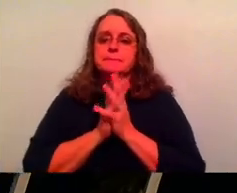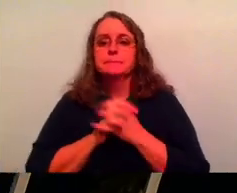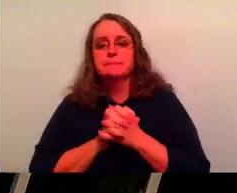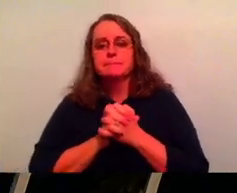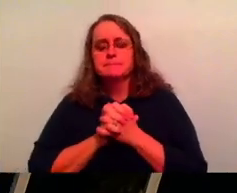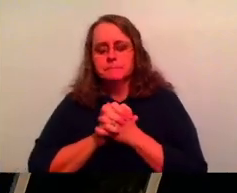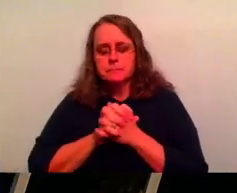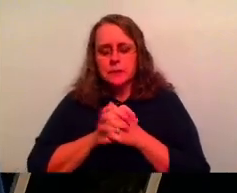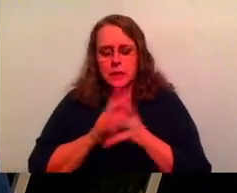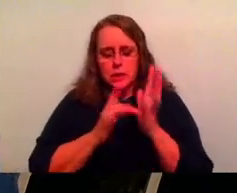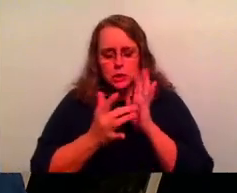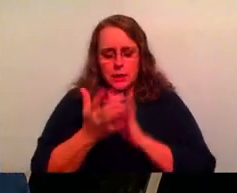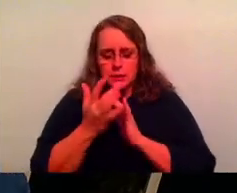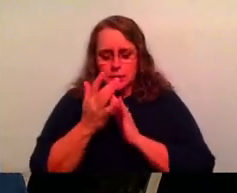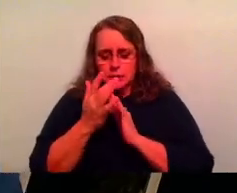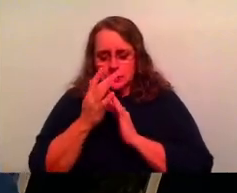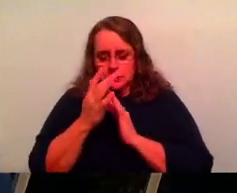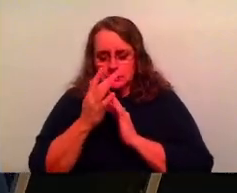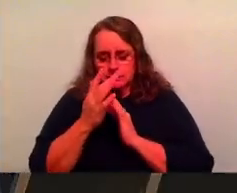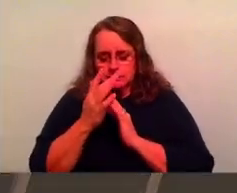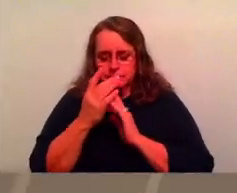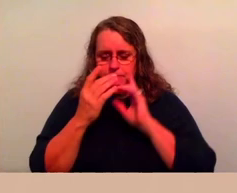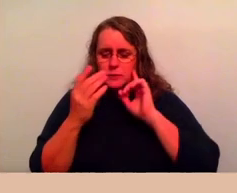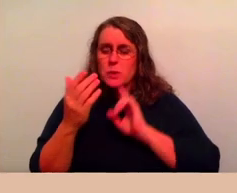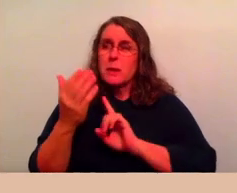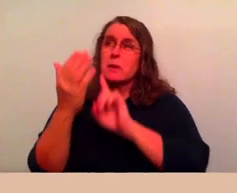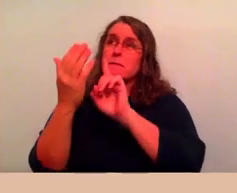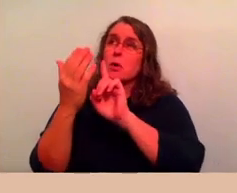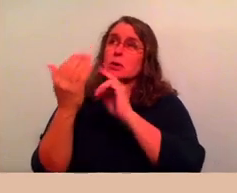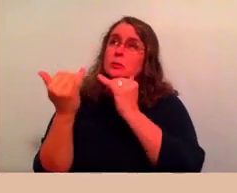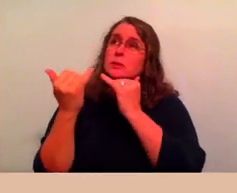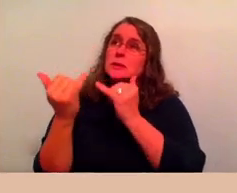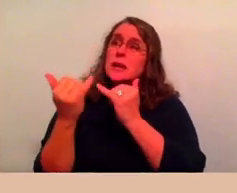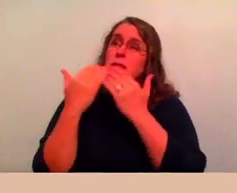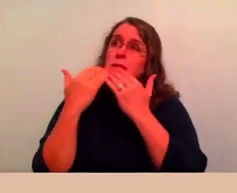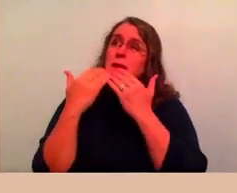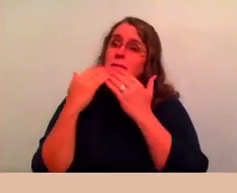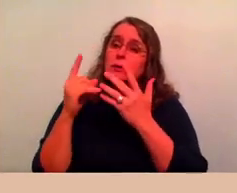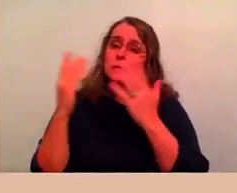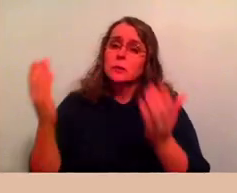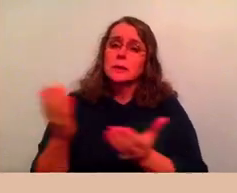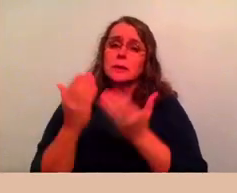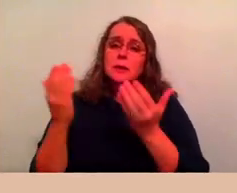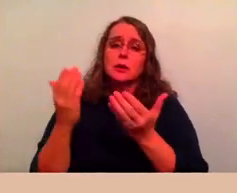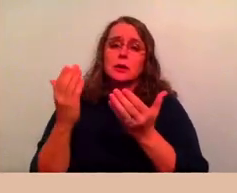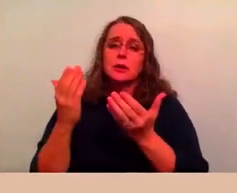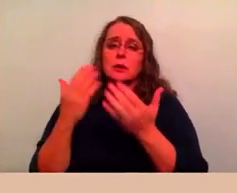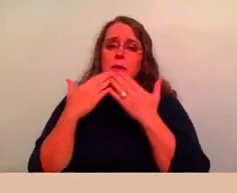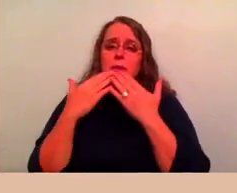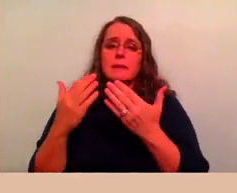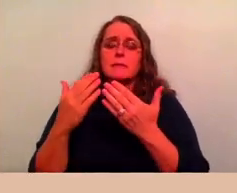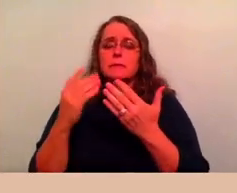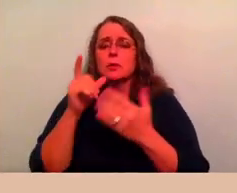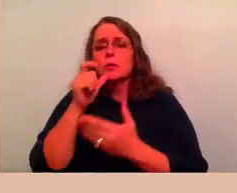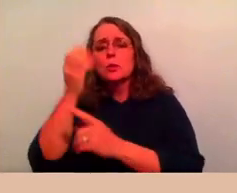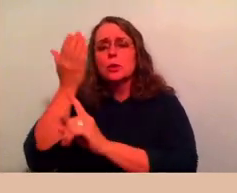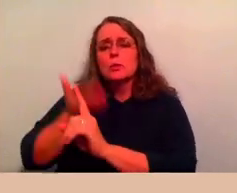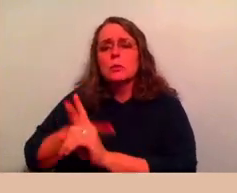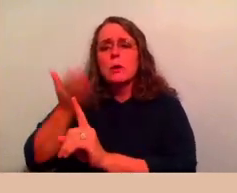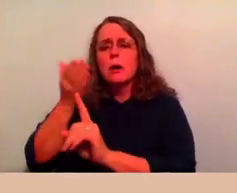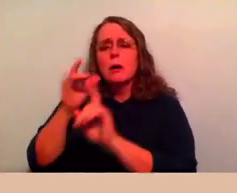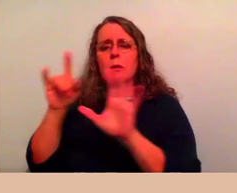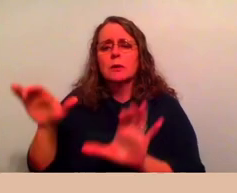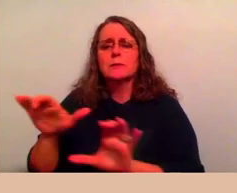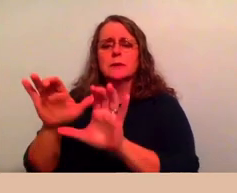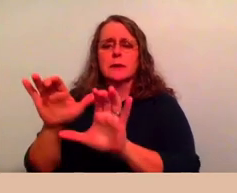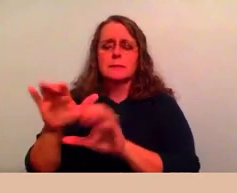Jesus, come before you today and we are thankful that you are here. We are thankful for who you are and for what you've done. Lord,